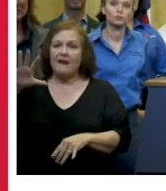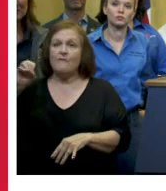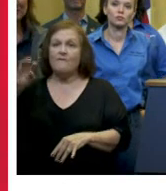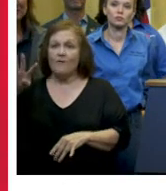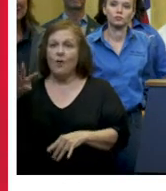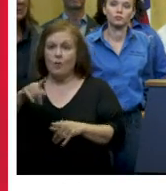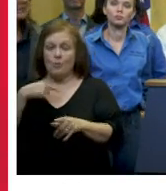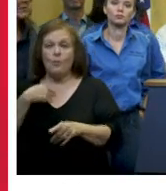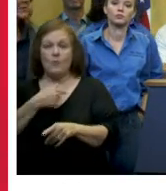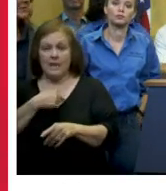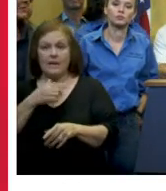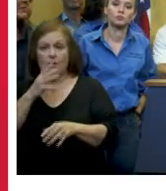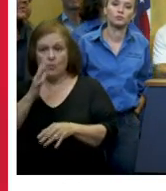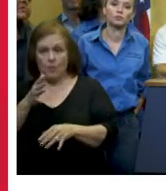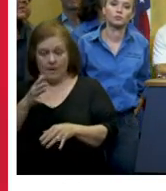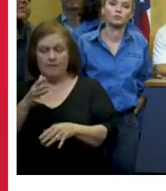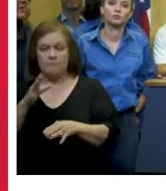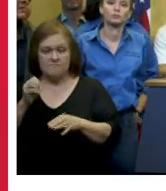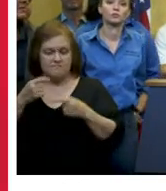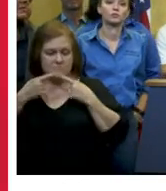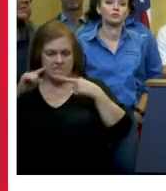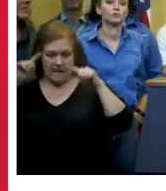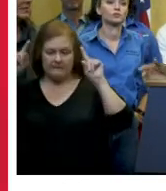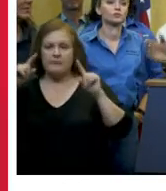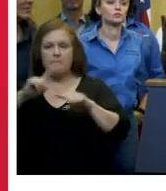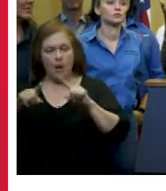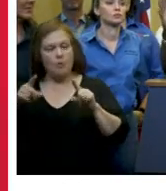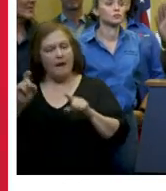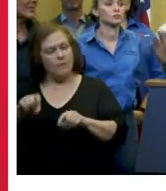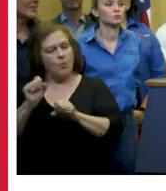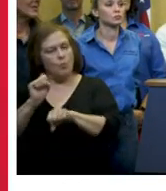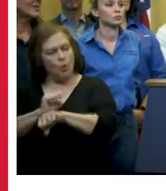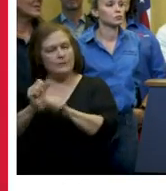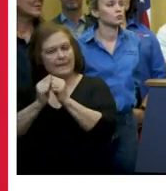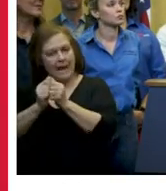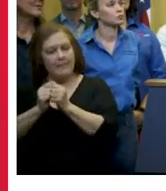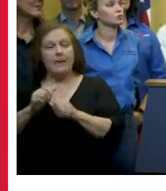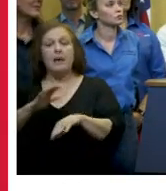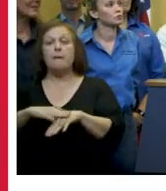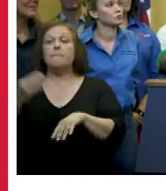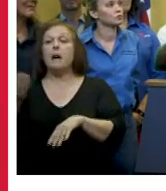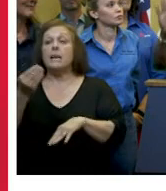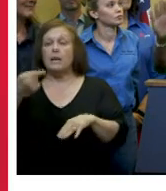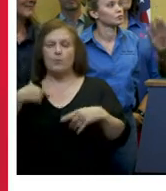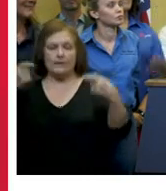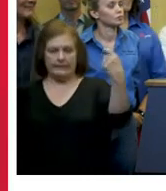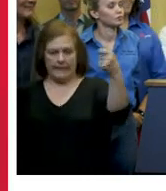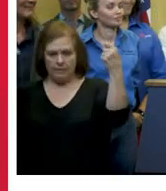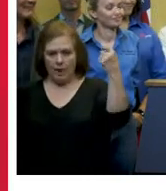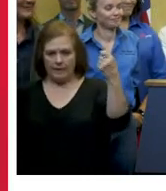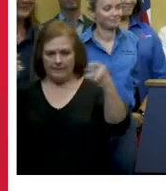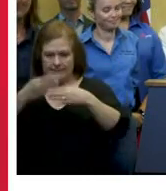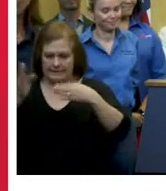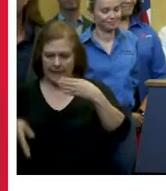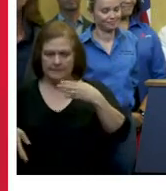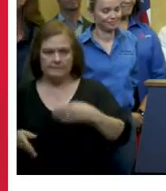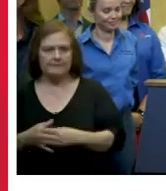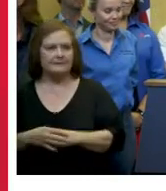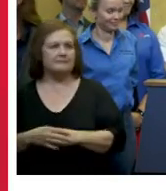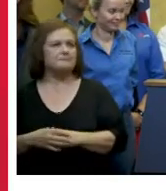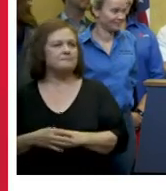we're going to make through this fine we just got to do it together and on monday we'll have a big party to celebrate all this is being done thank you